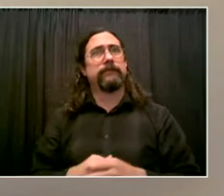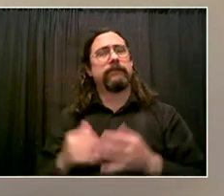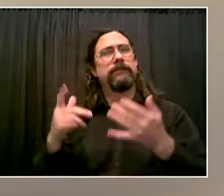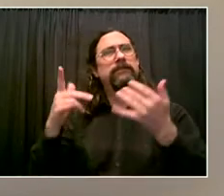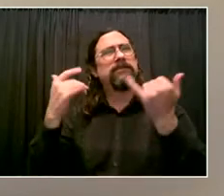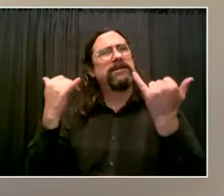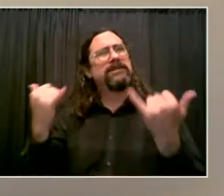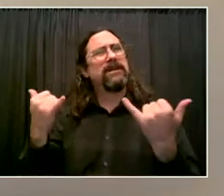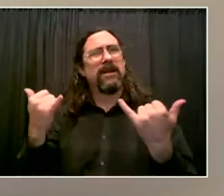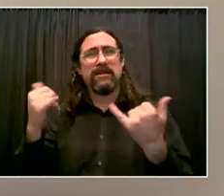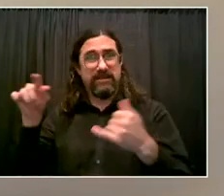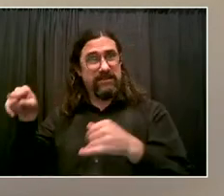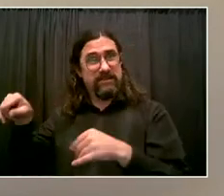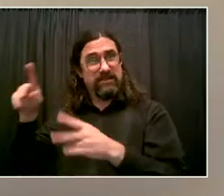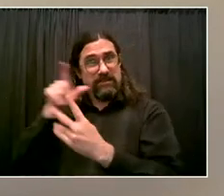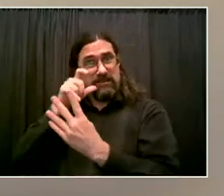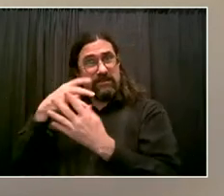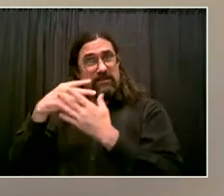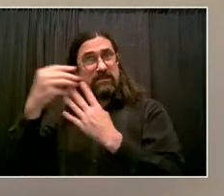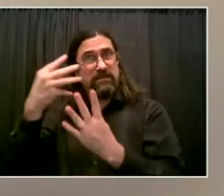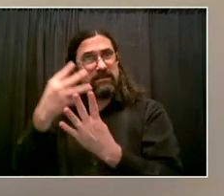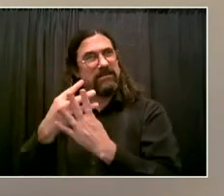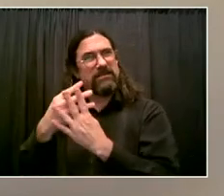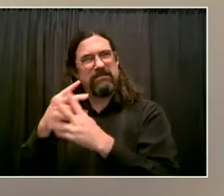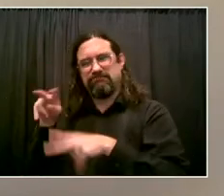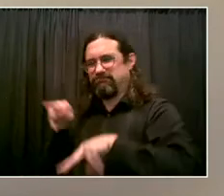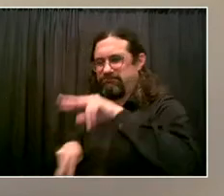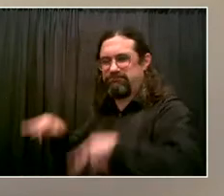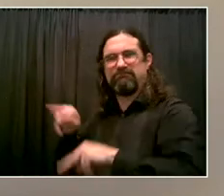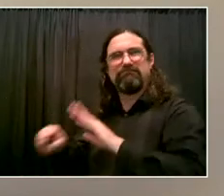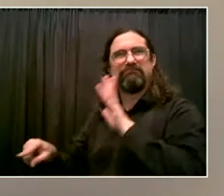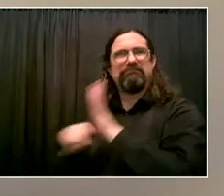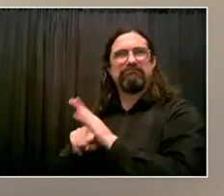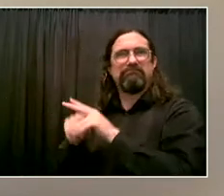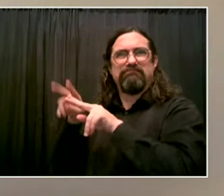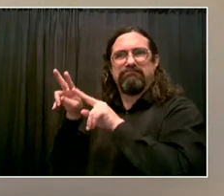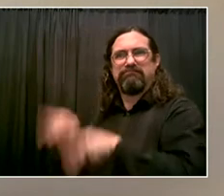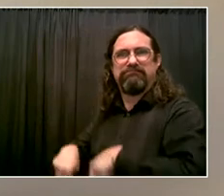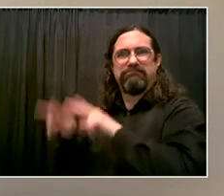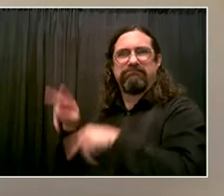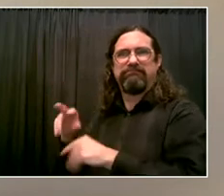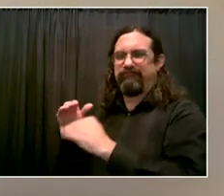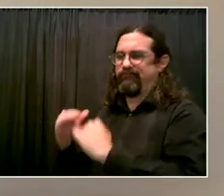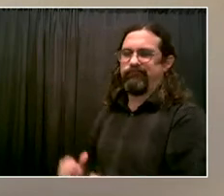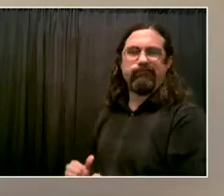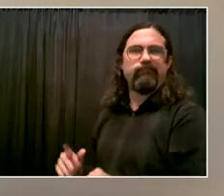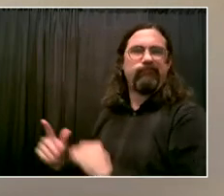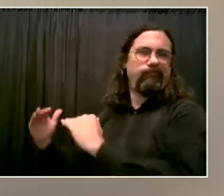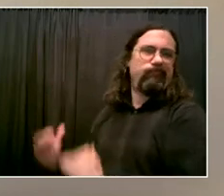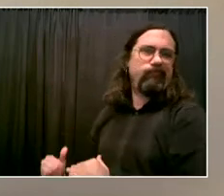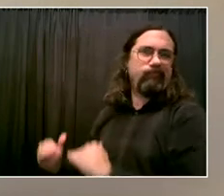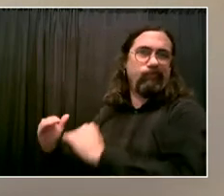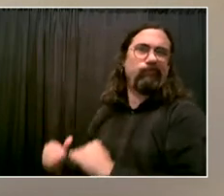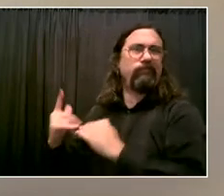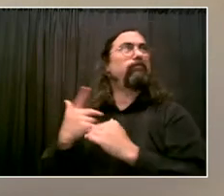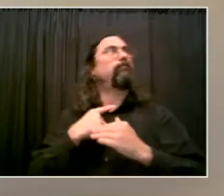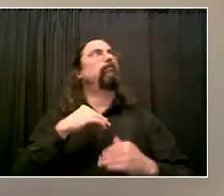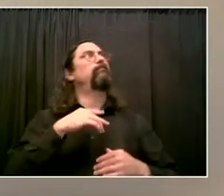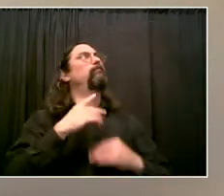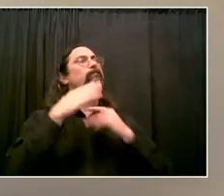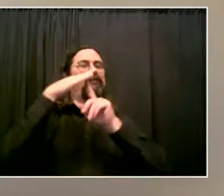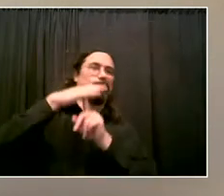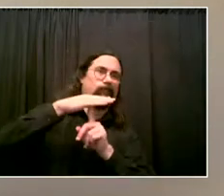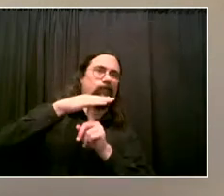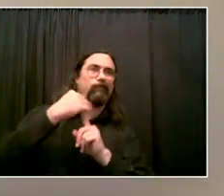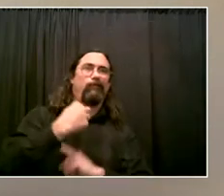path to success. But if we're going to block them every step of the way, we will only create a system that continues to spiral in